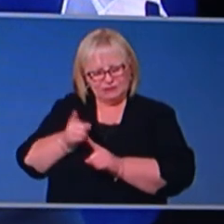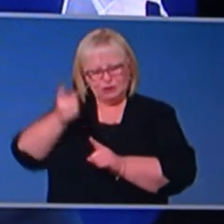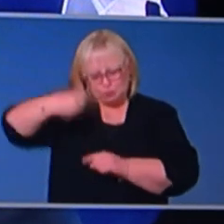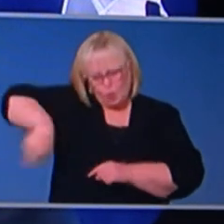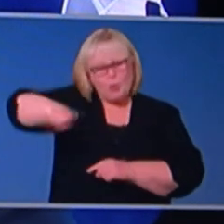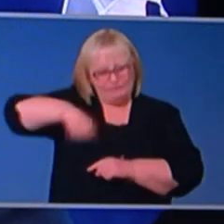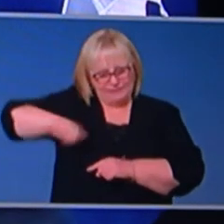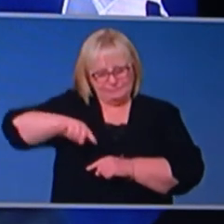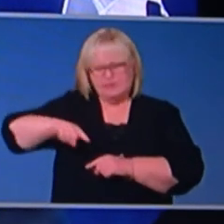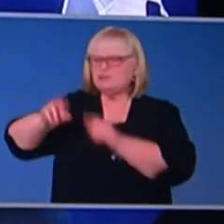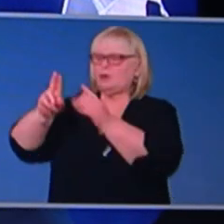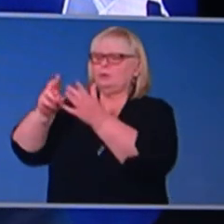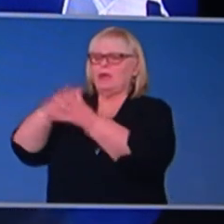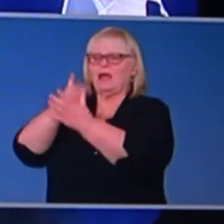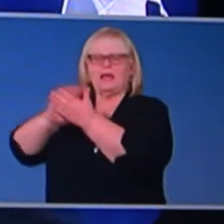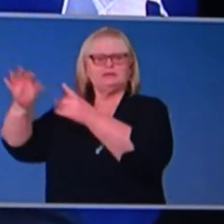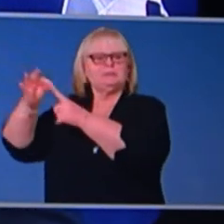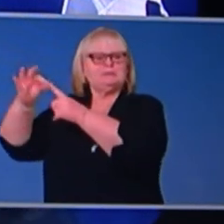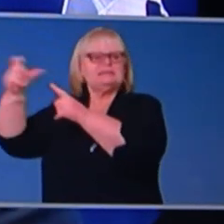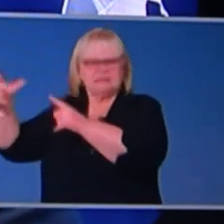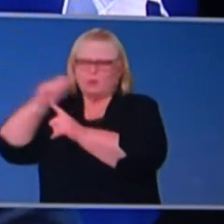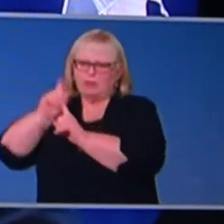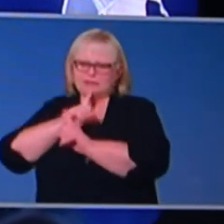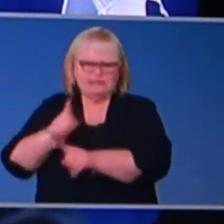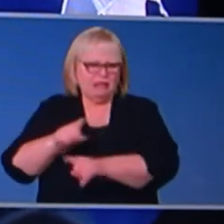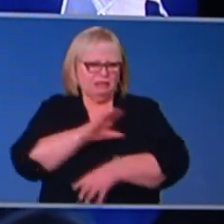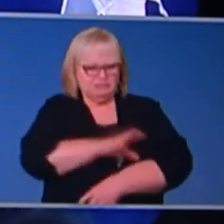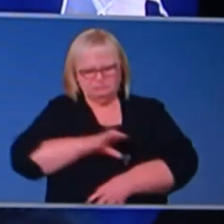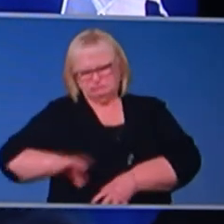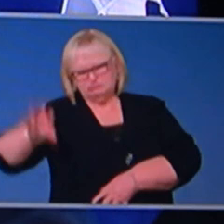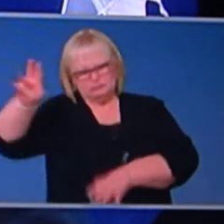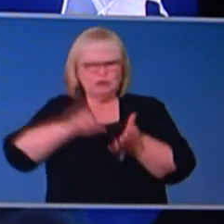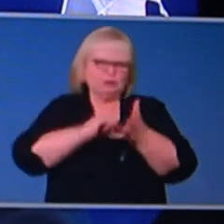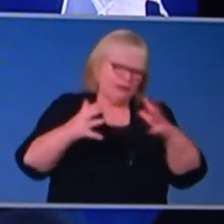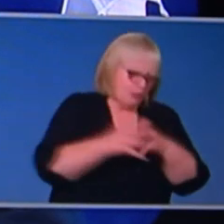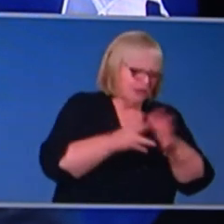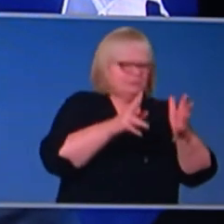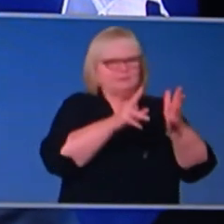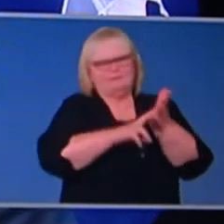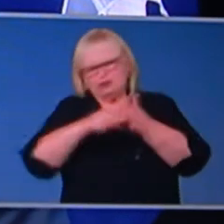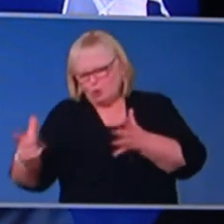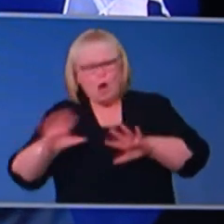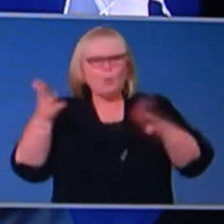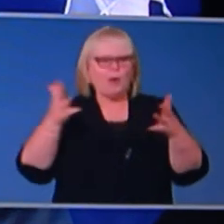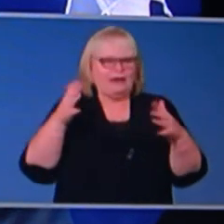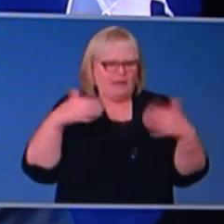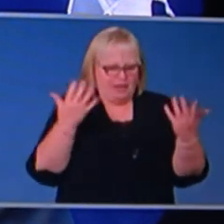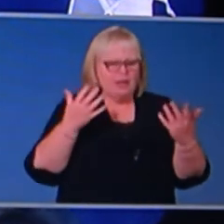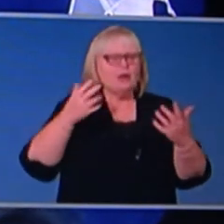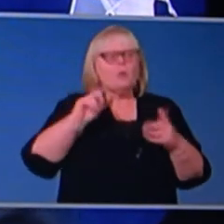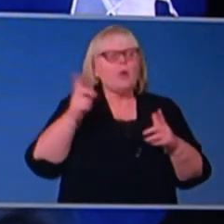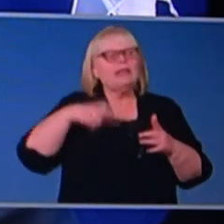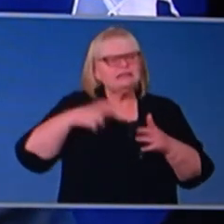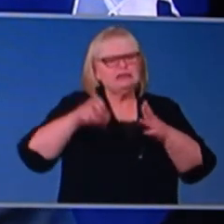jurisdictions, which is Queensland, New South Wales, Victoria, of course, South Australia and others, about the decisions they would need to make regarding the